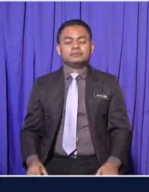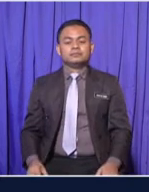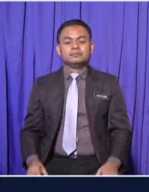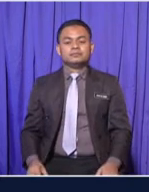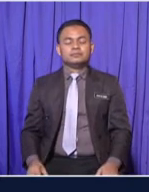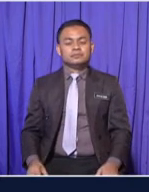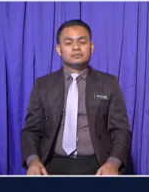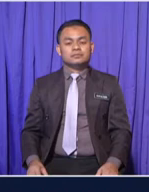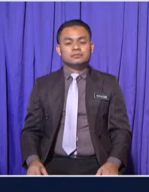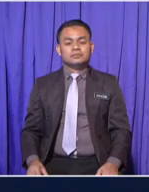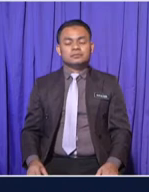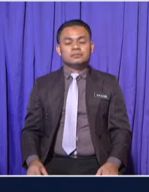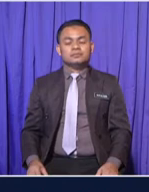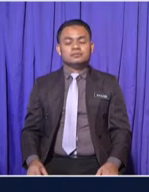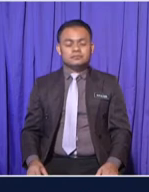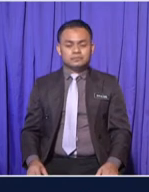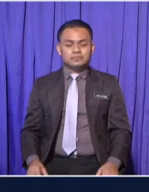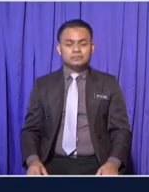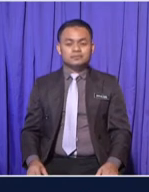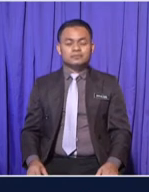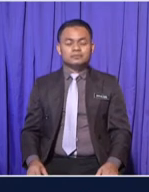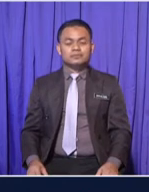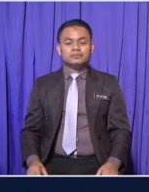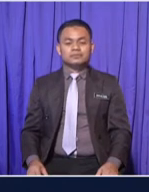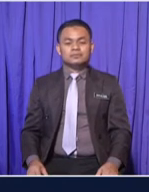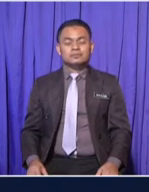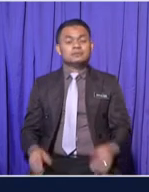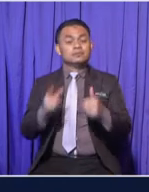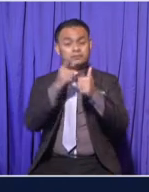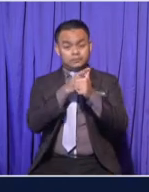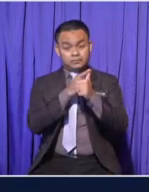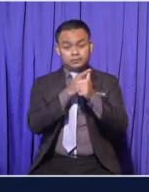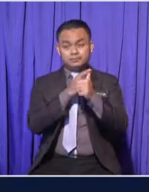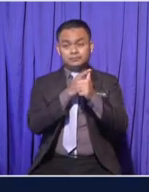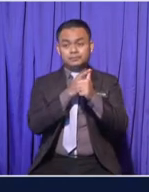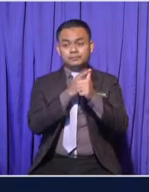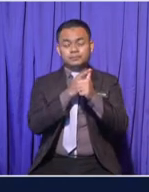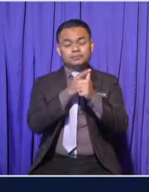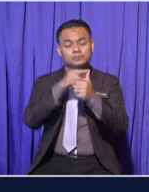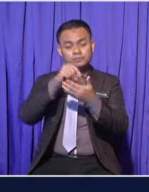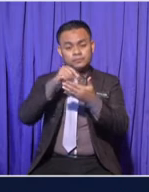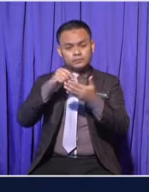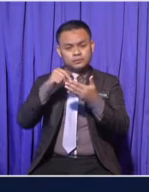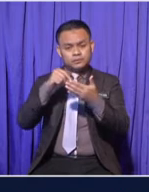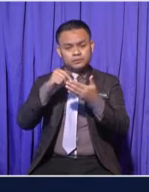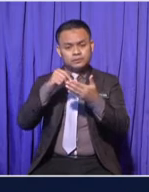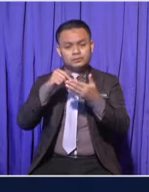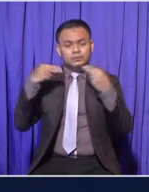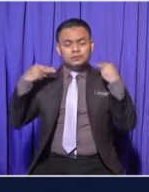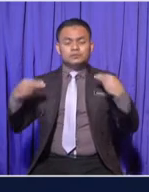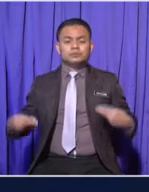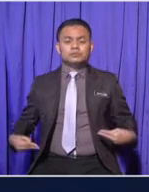end of the learning session People will be able to Number 1 State how human